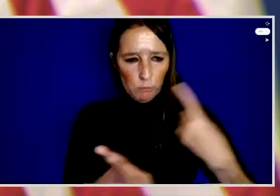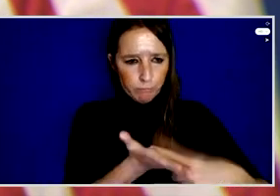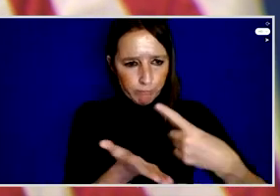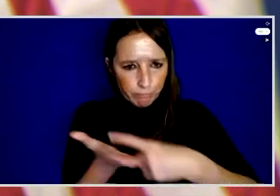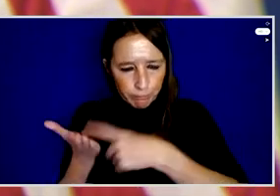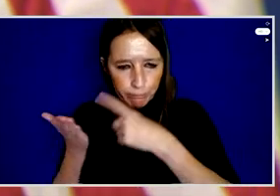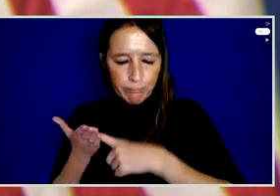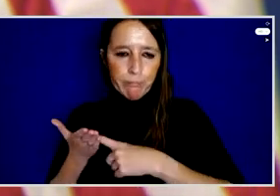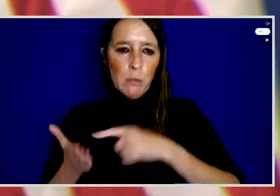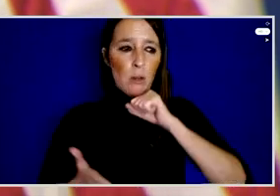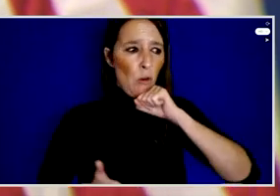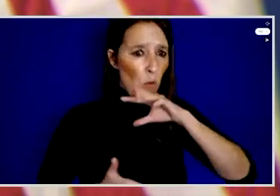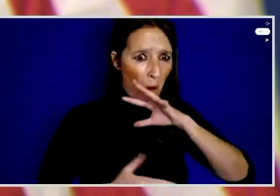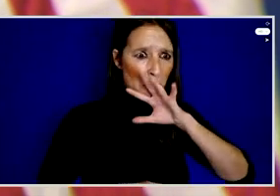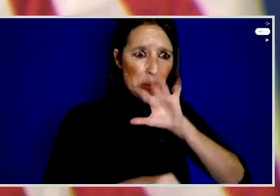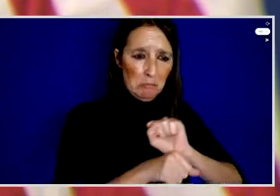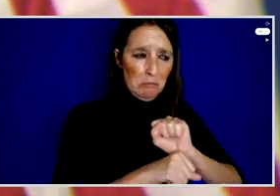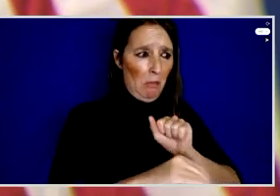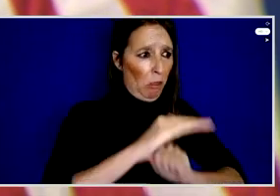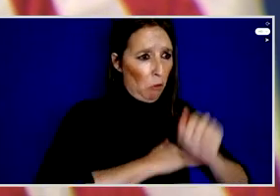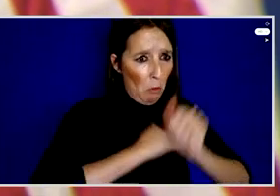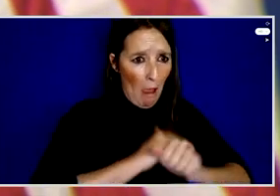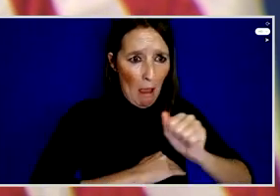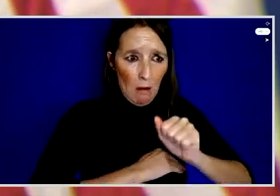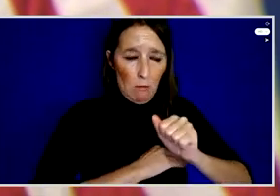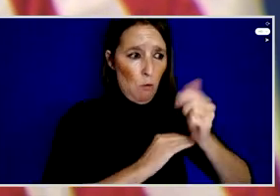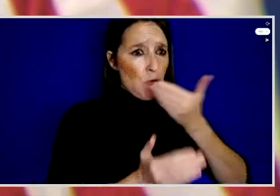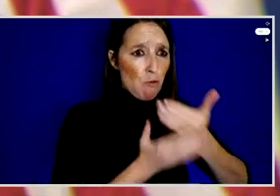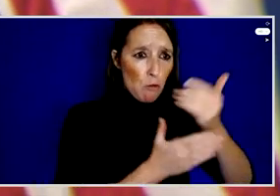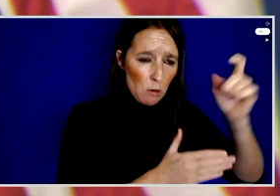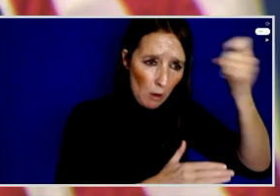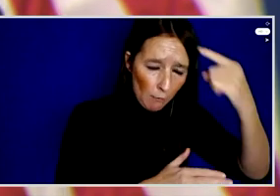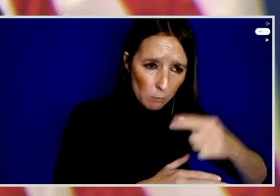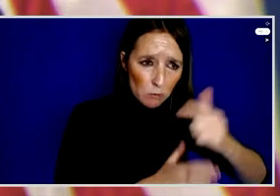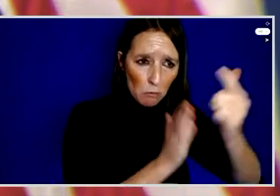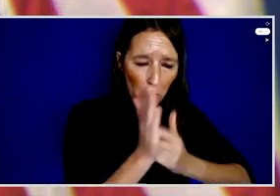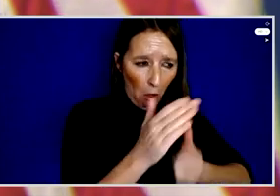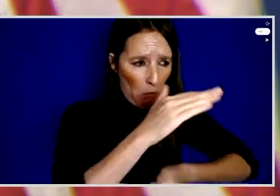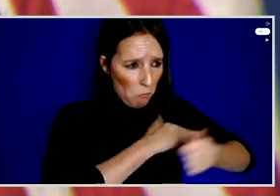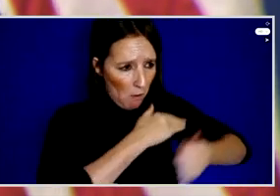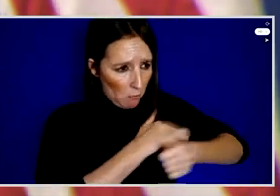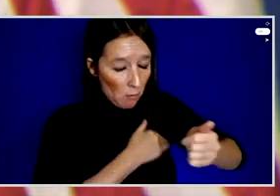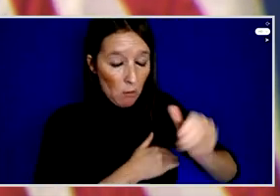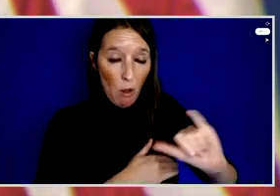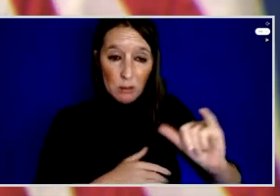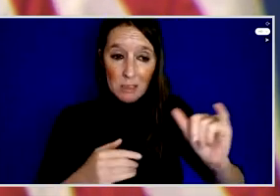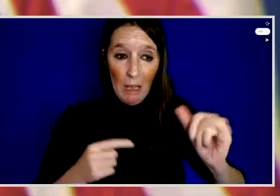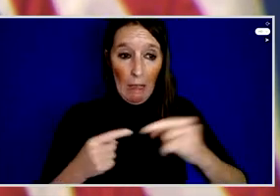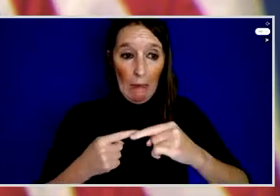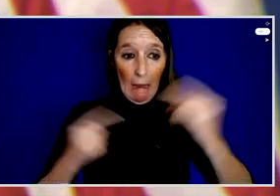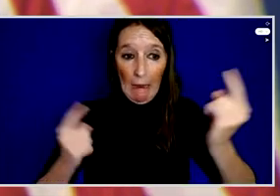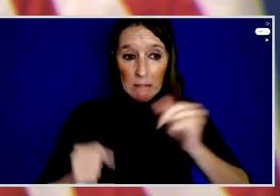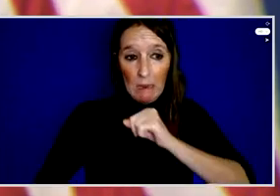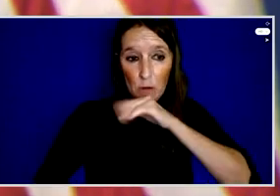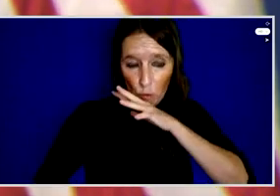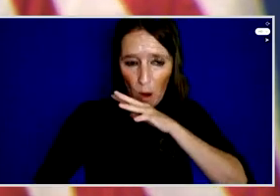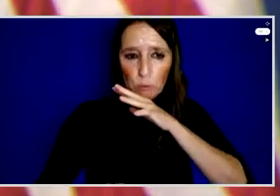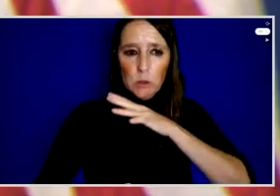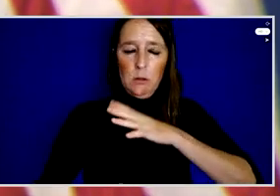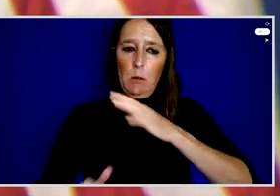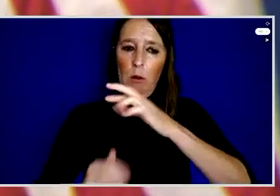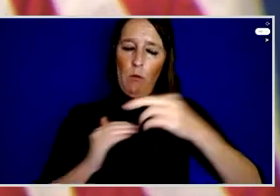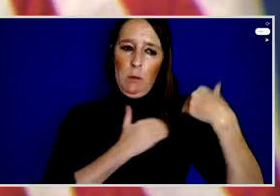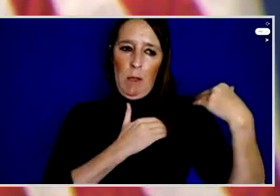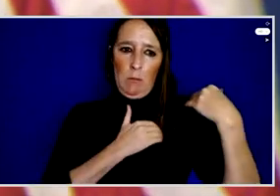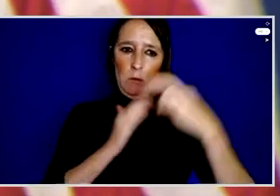that corruption poses to the rule of law and good governance, as well as anti-corruption's role in building a fair and sustainable